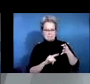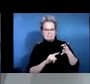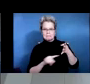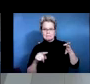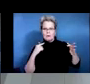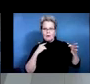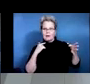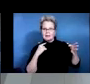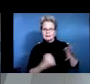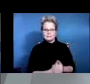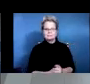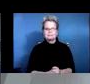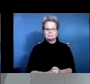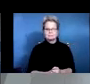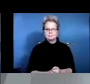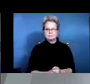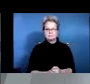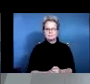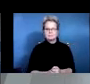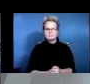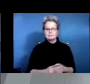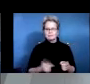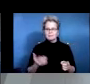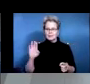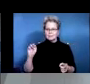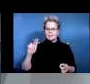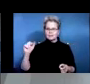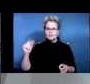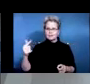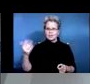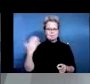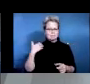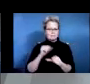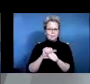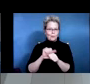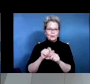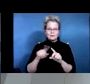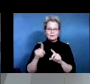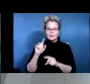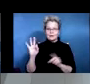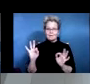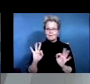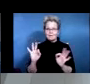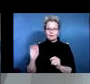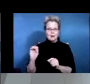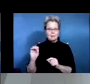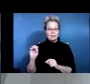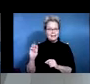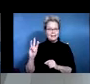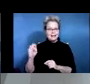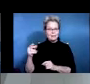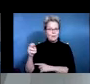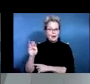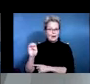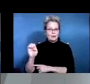Um, the individual worked for a furniture company in the, in a warehouse for 16 years. So his job was incredibly physical in nature,